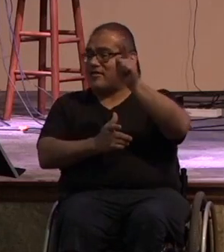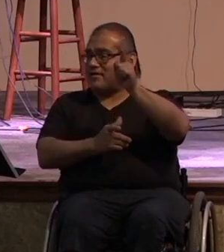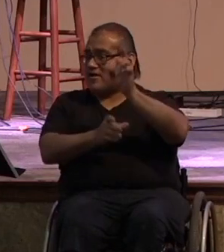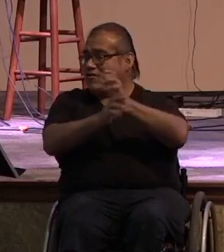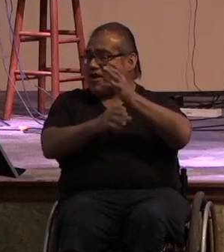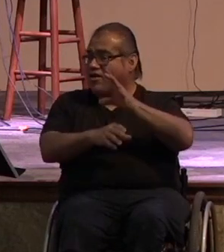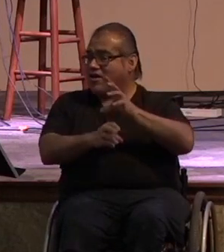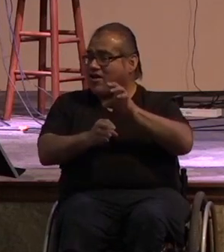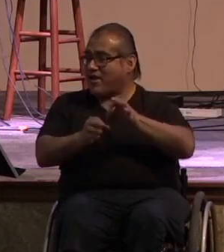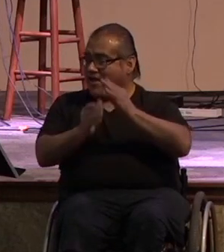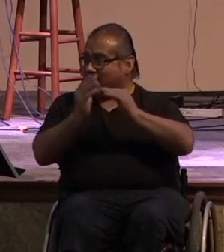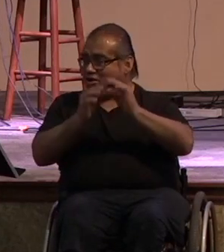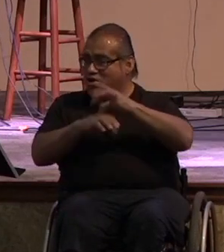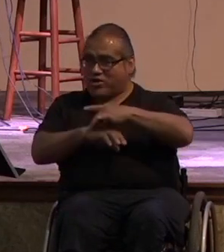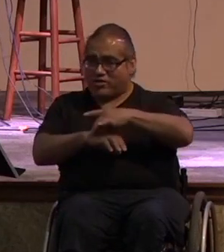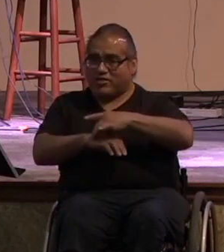of heaven and earth